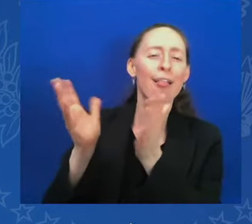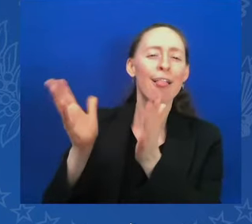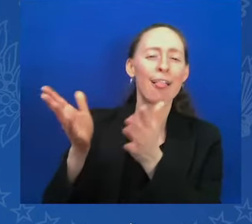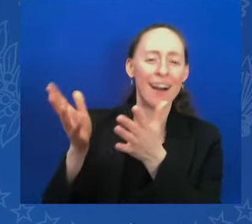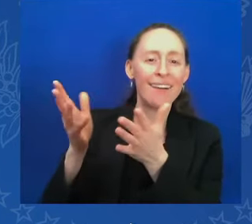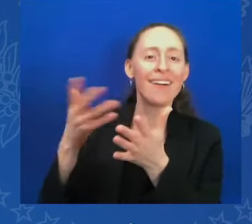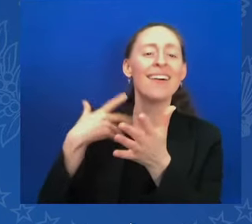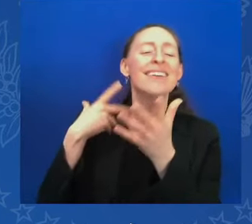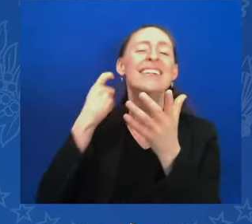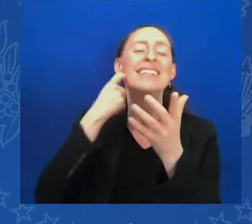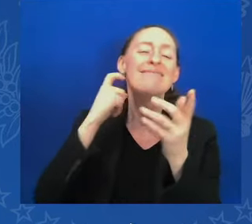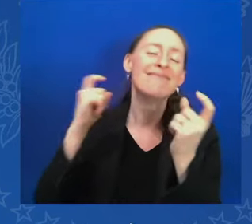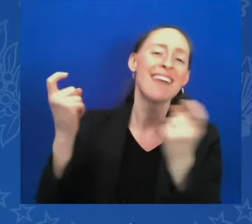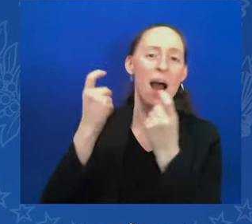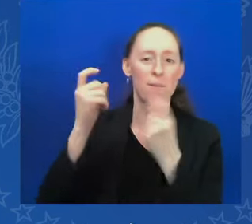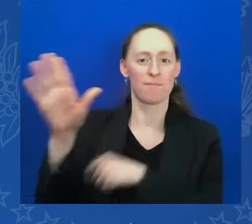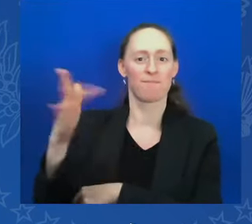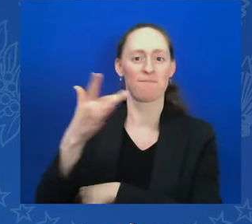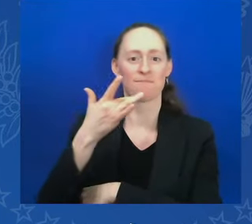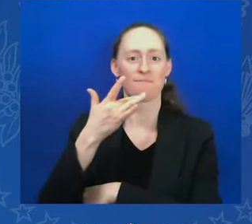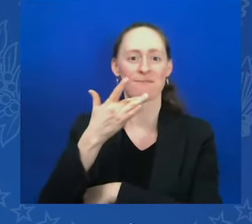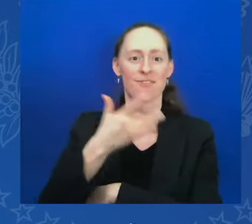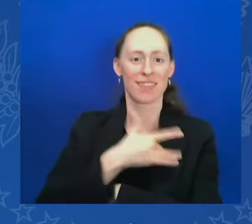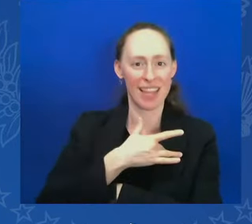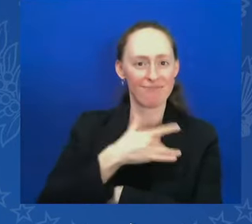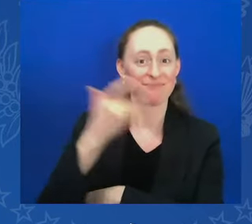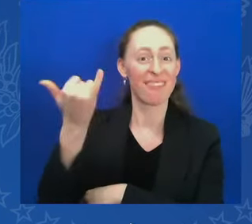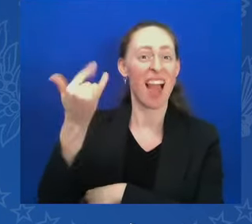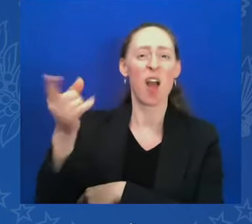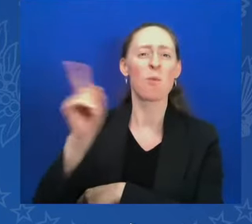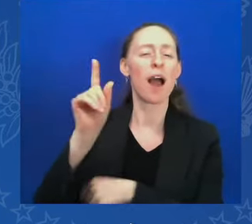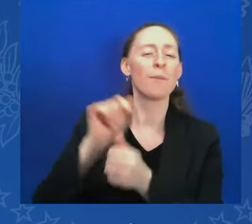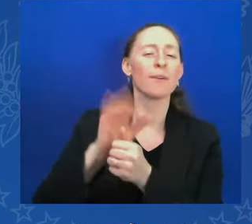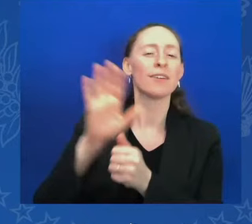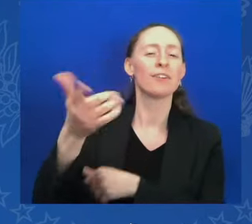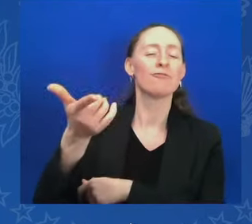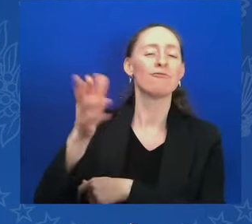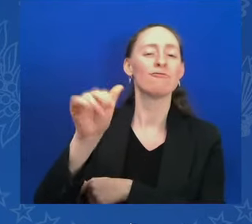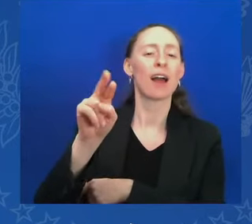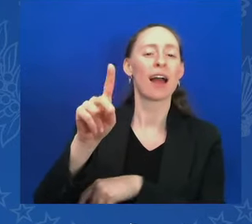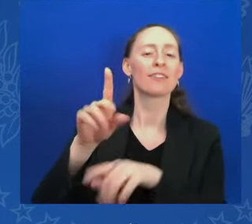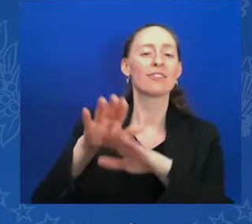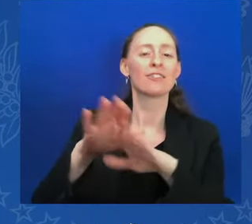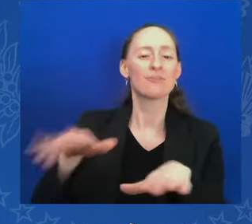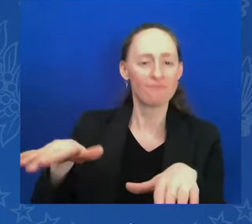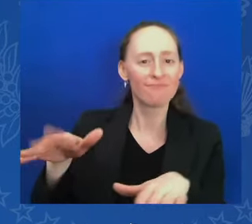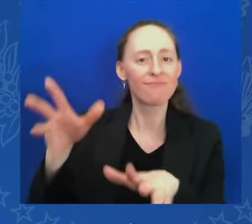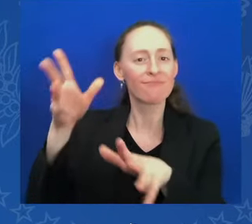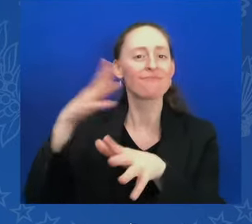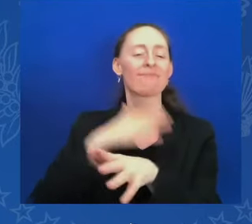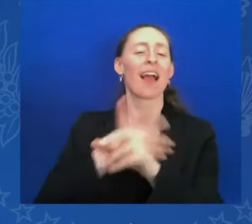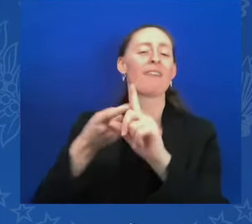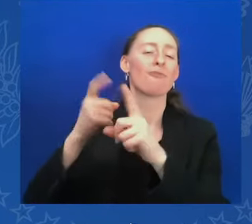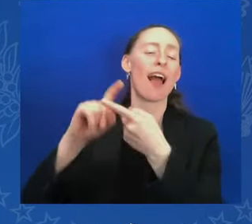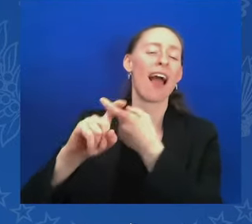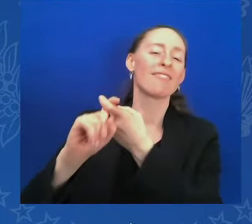his grandchildren, my friend, Father Alex — he sent — and he is my friend —